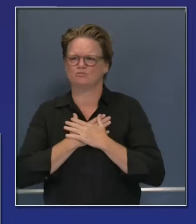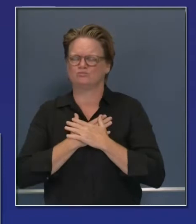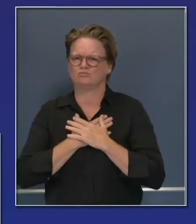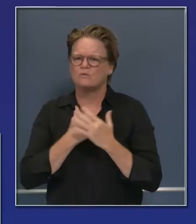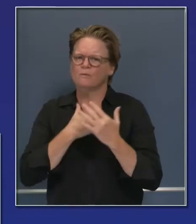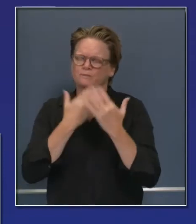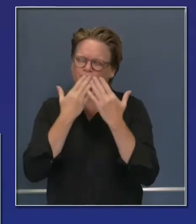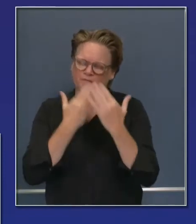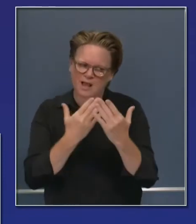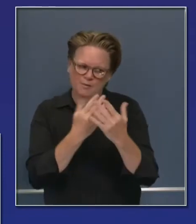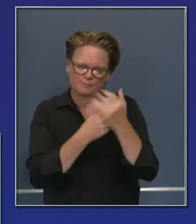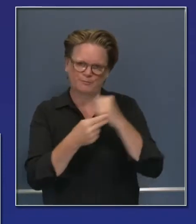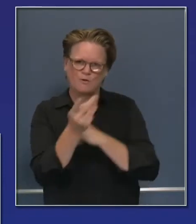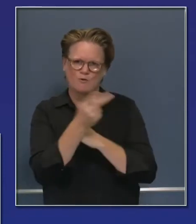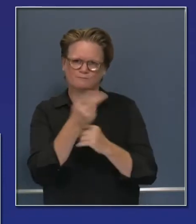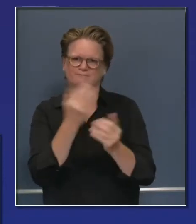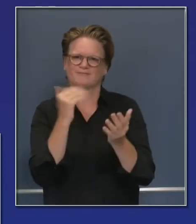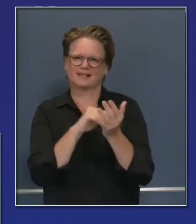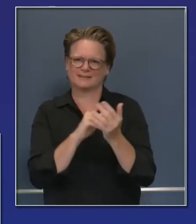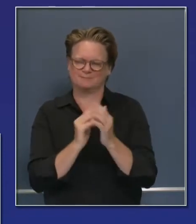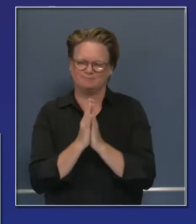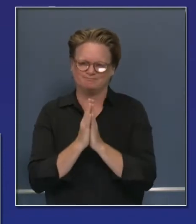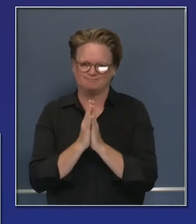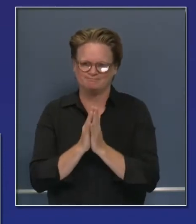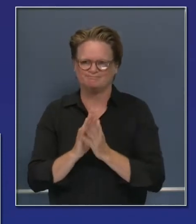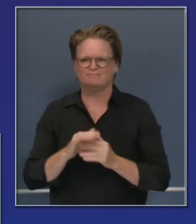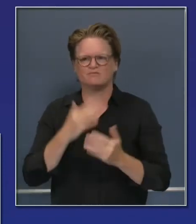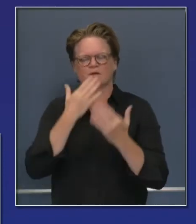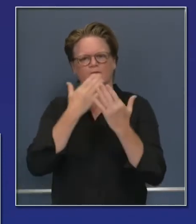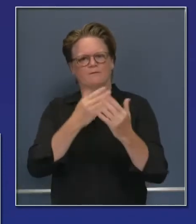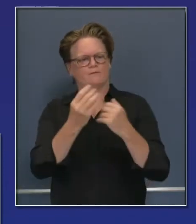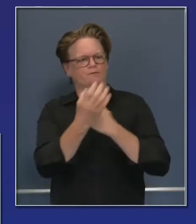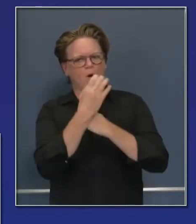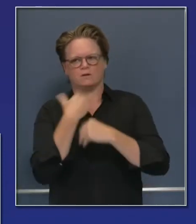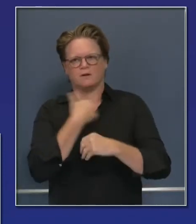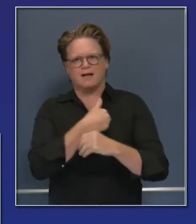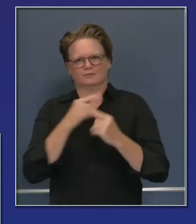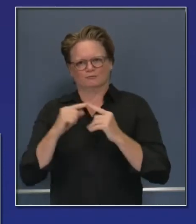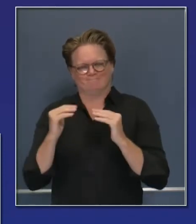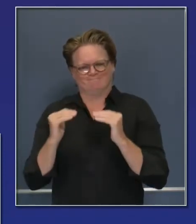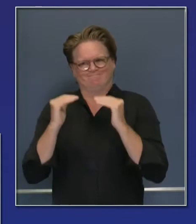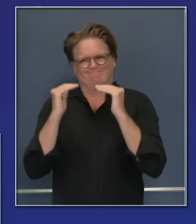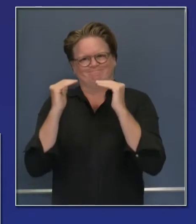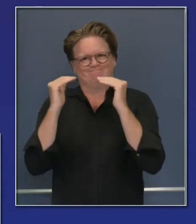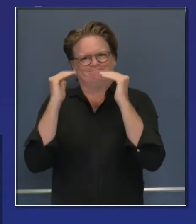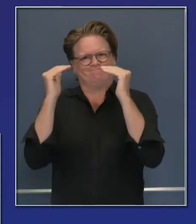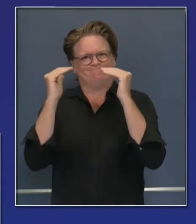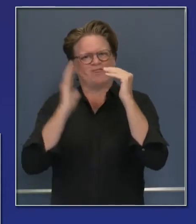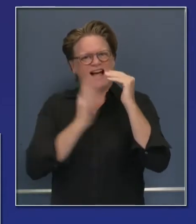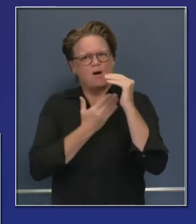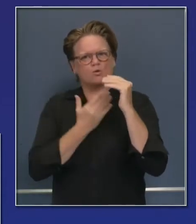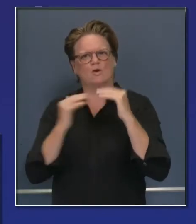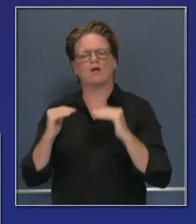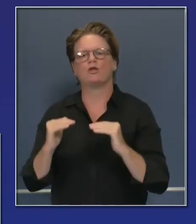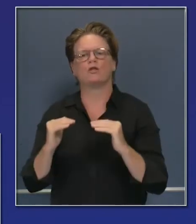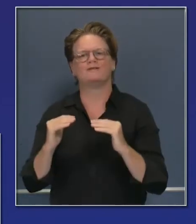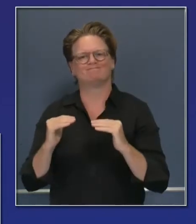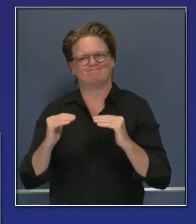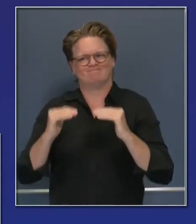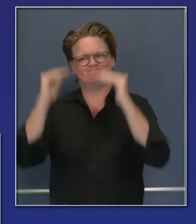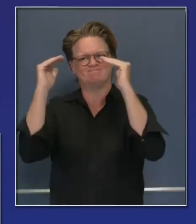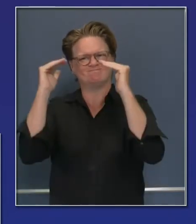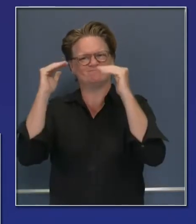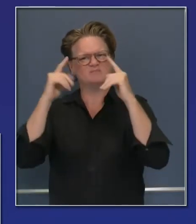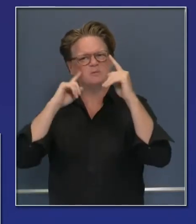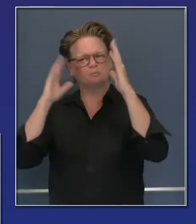you know, forcing us to raise our standards and forcing us to raise the expectation in terms of what we can